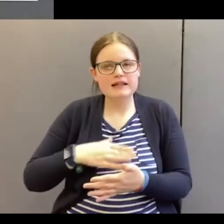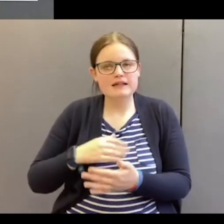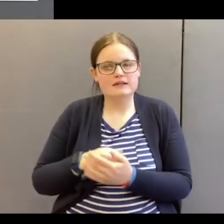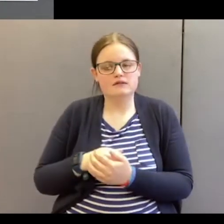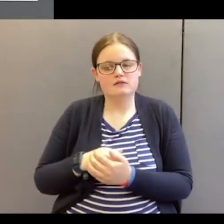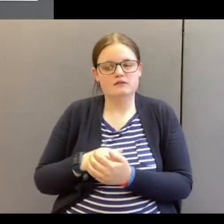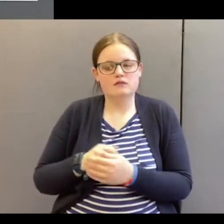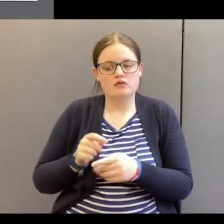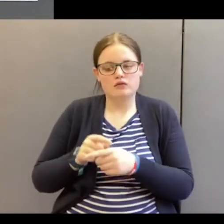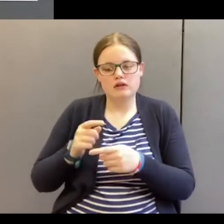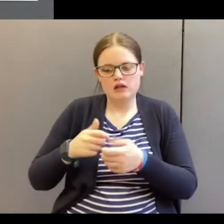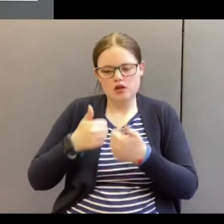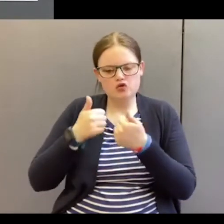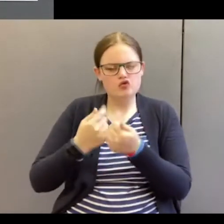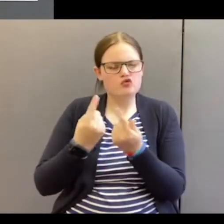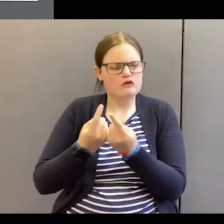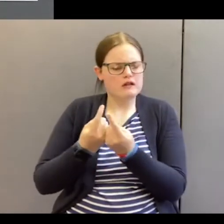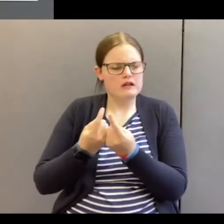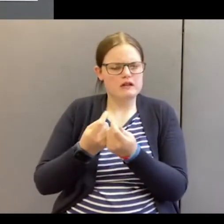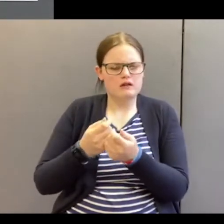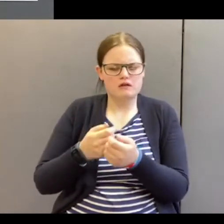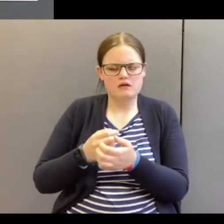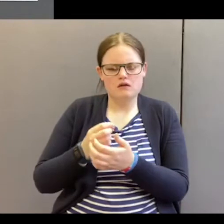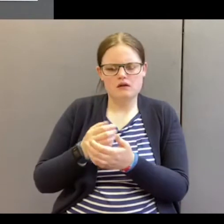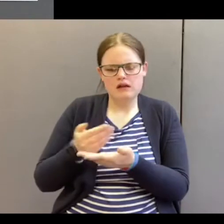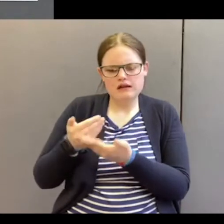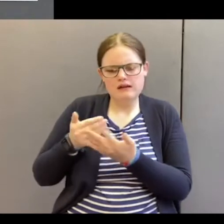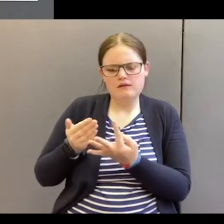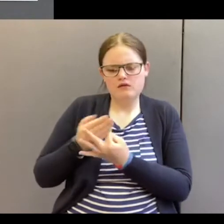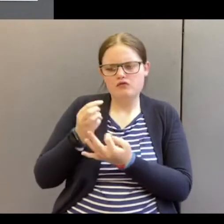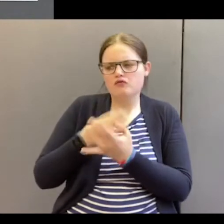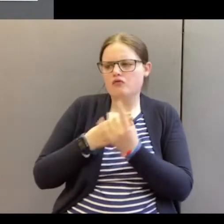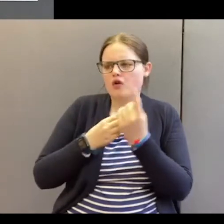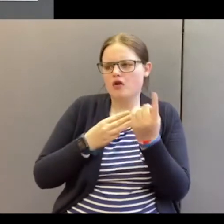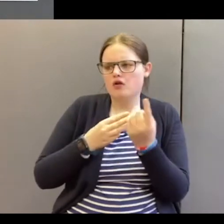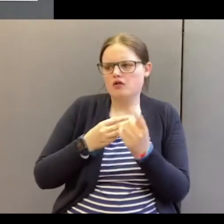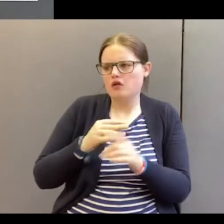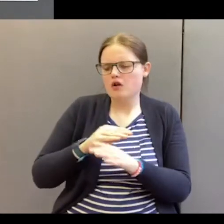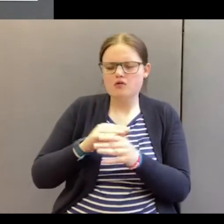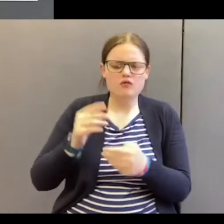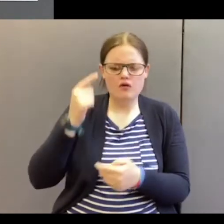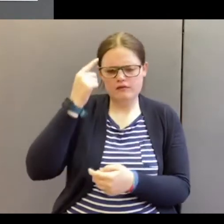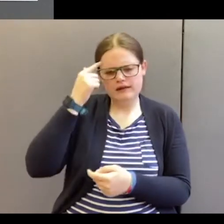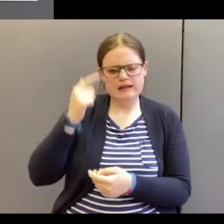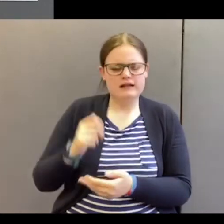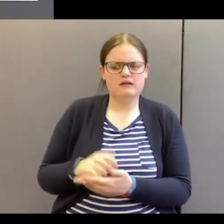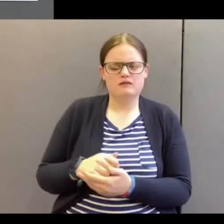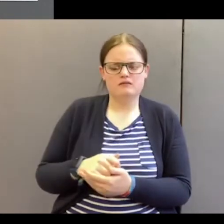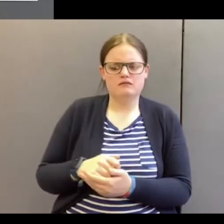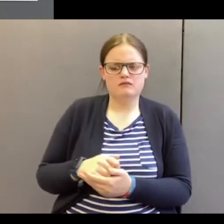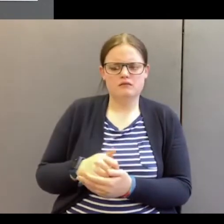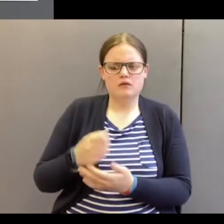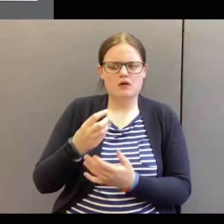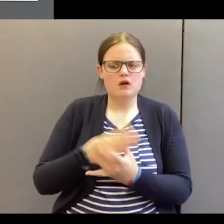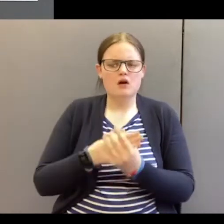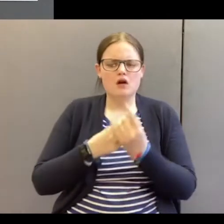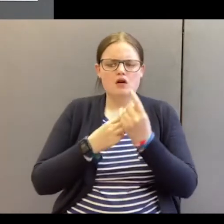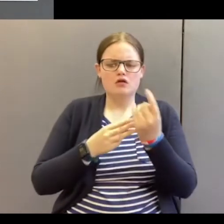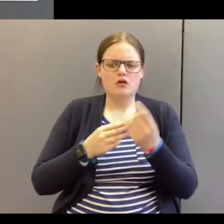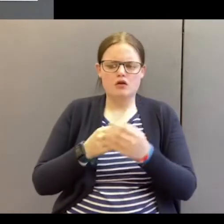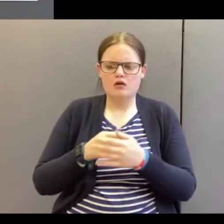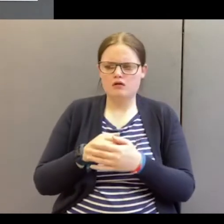And these are good things. They're God-given things. Don't ever think that God is a